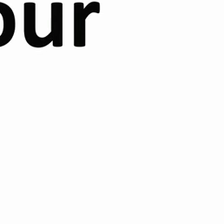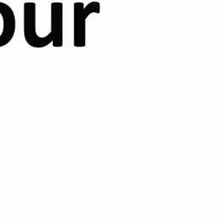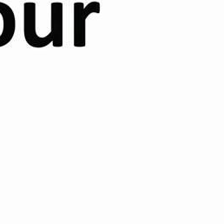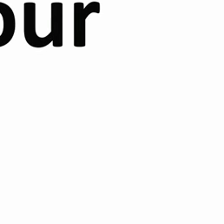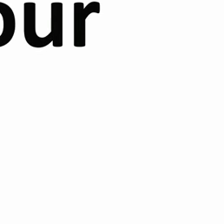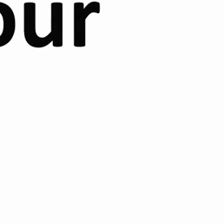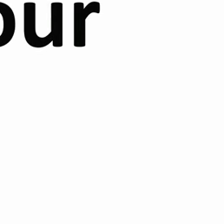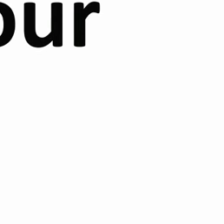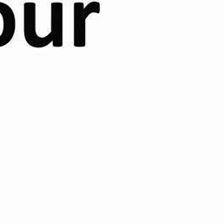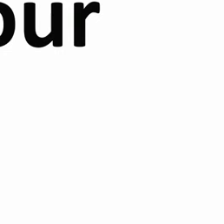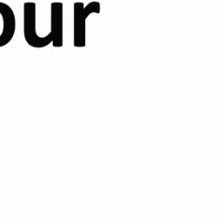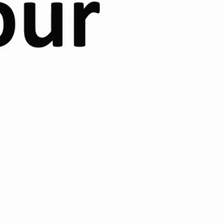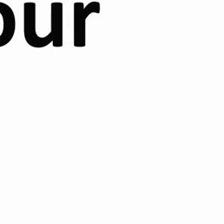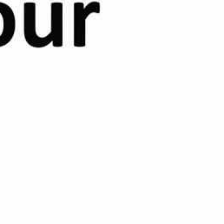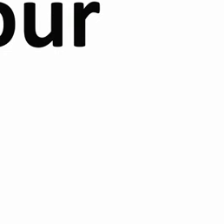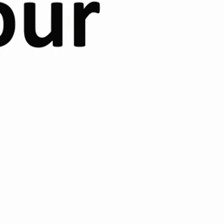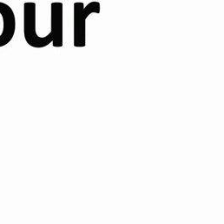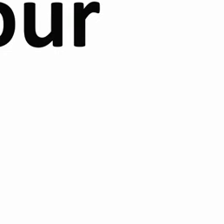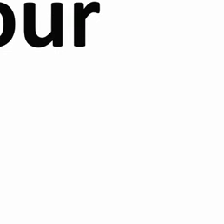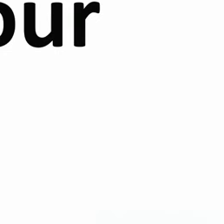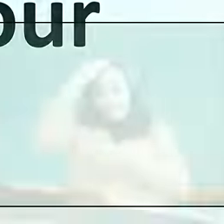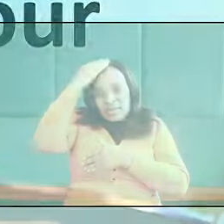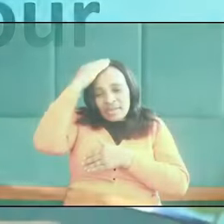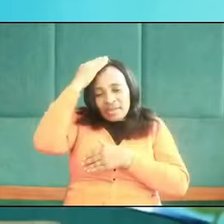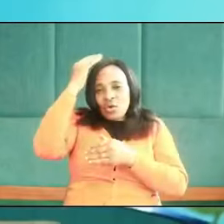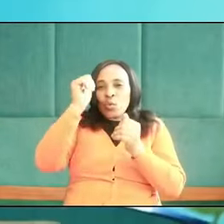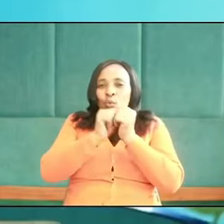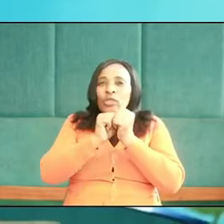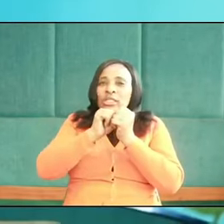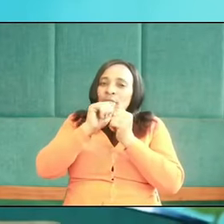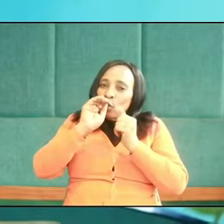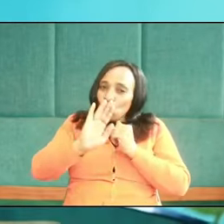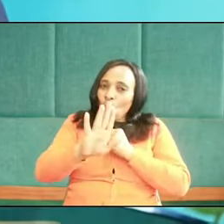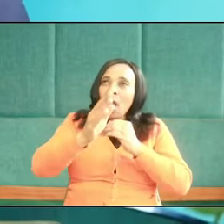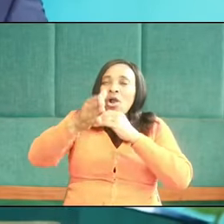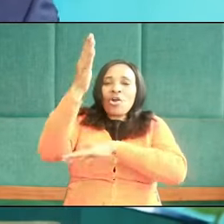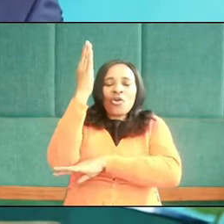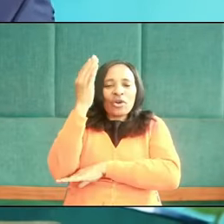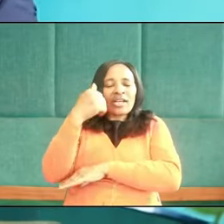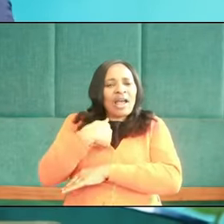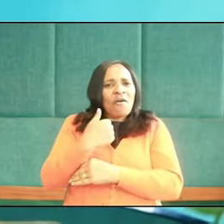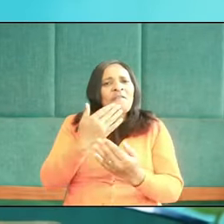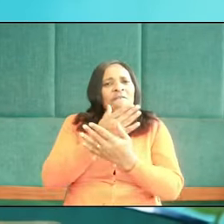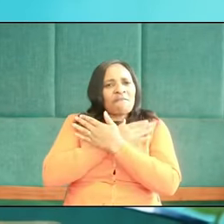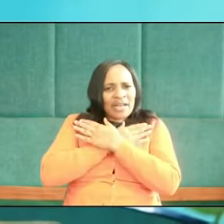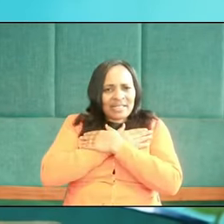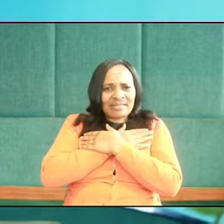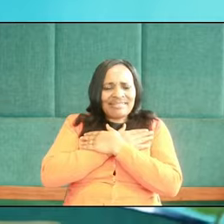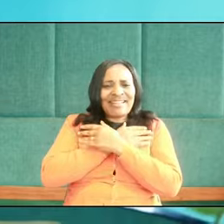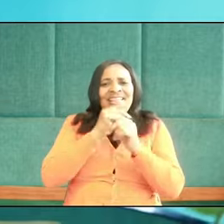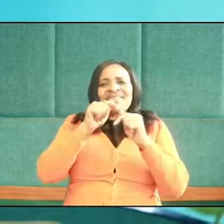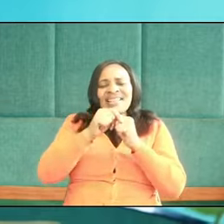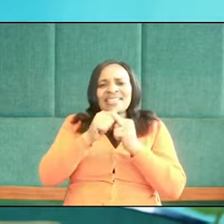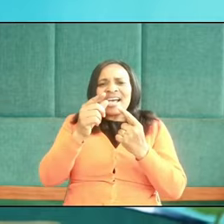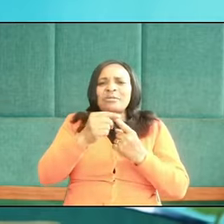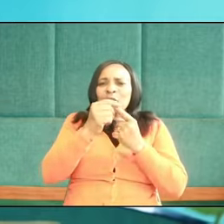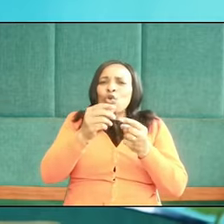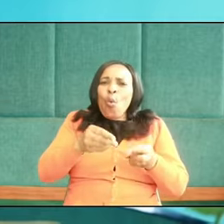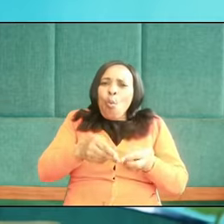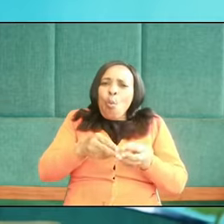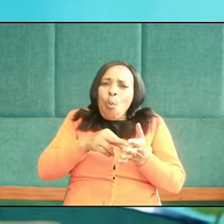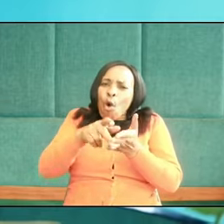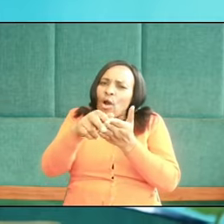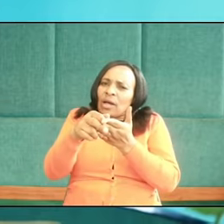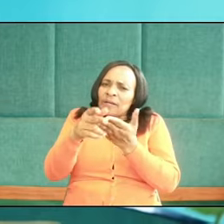to walk humbly with your God. Oh friends, that expression walk humbly.